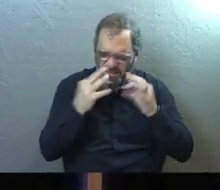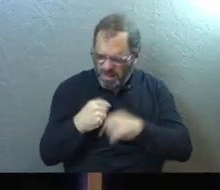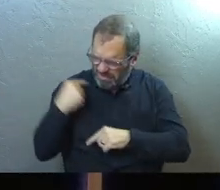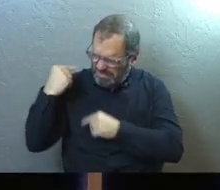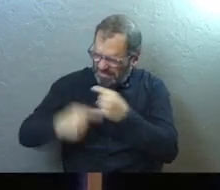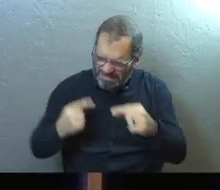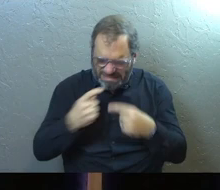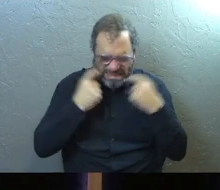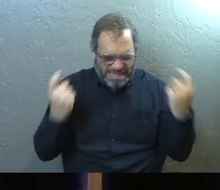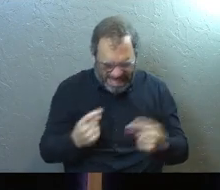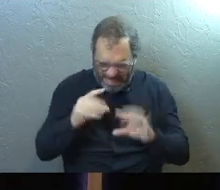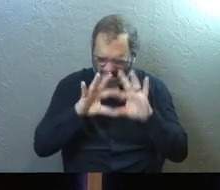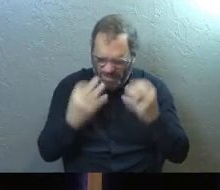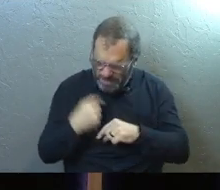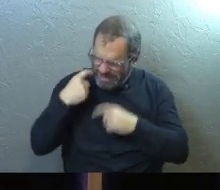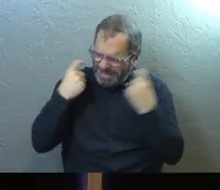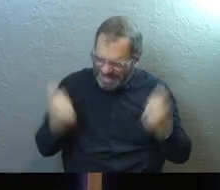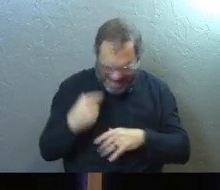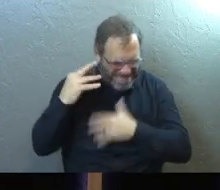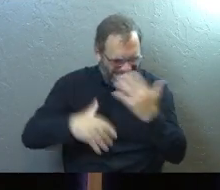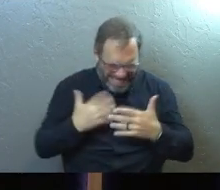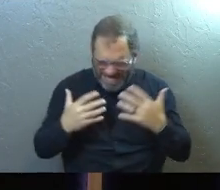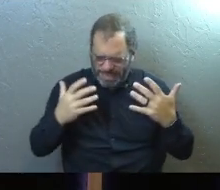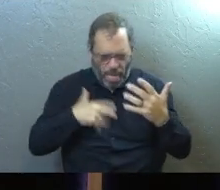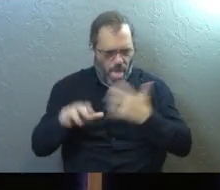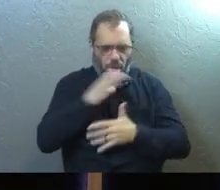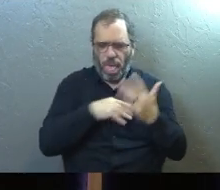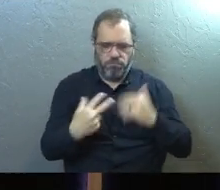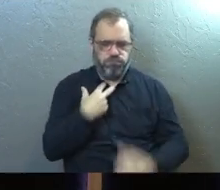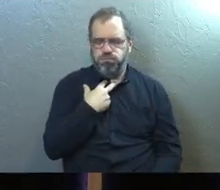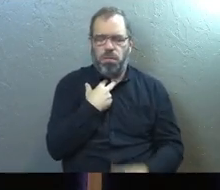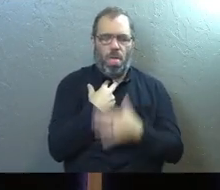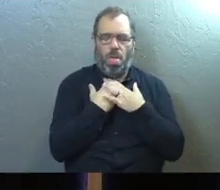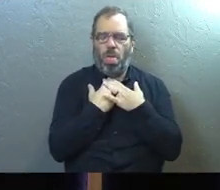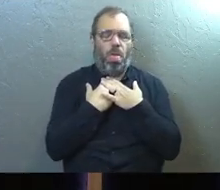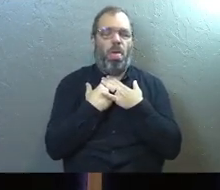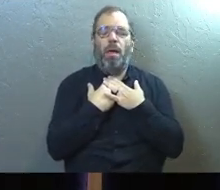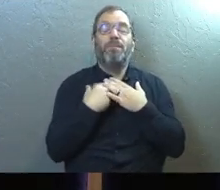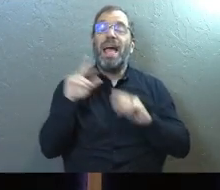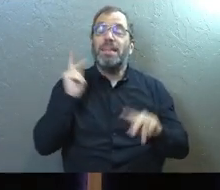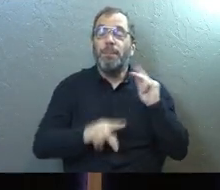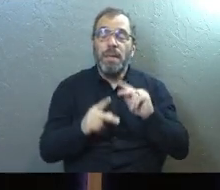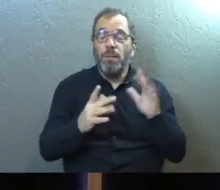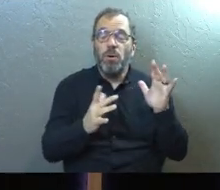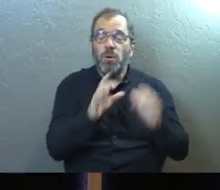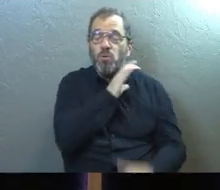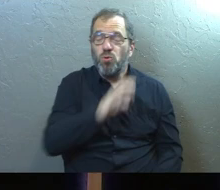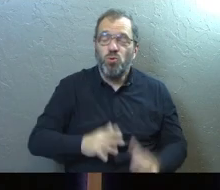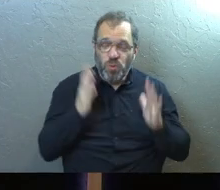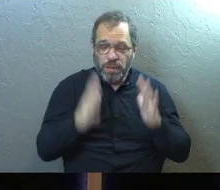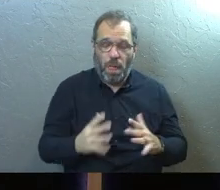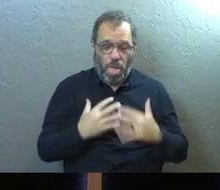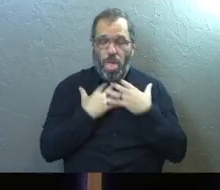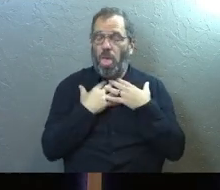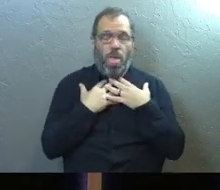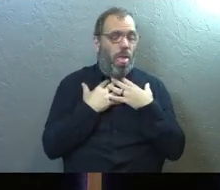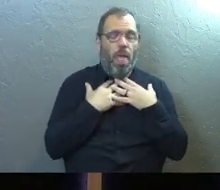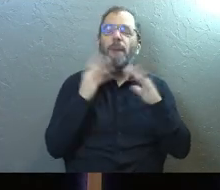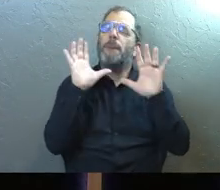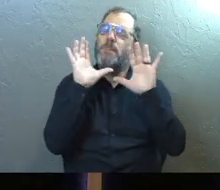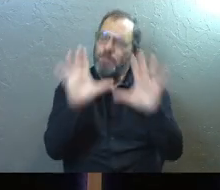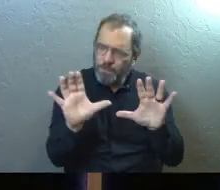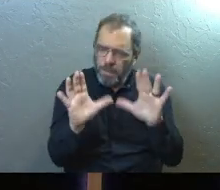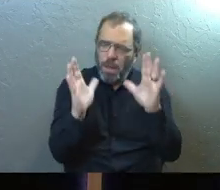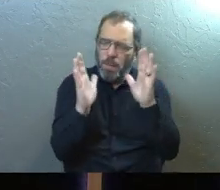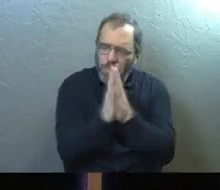sin. We got all kinds of things, Lord, that have got us all tied up in knots, even as the people of God, Lord, all tied up in knots. And so,